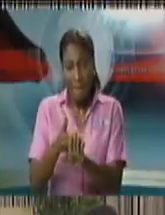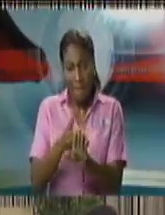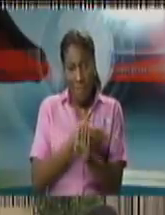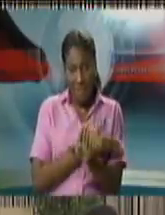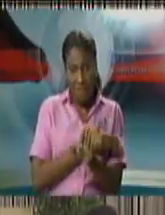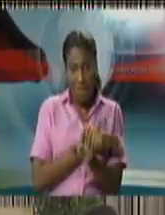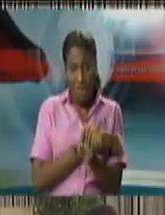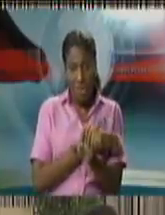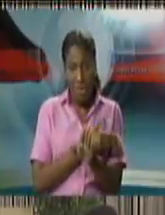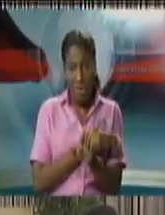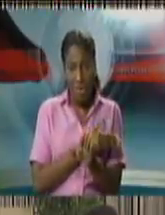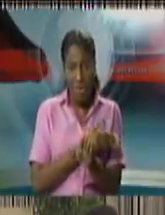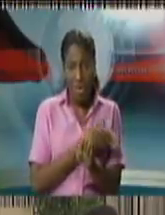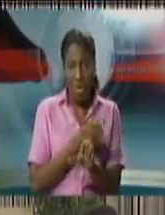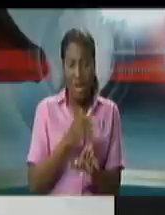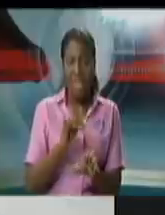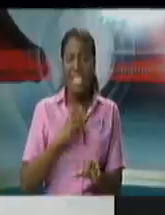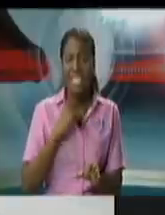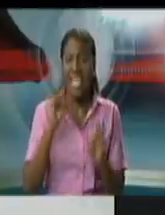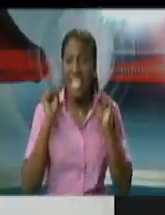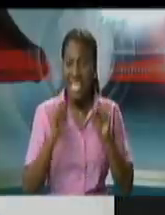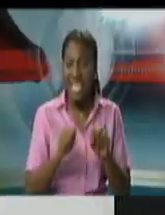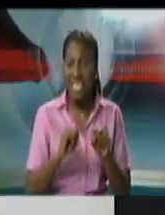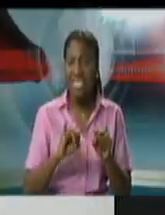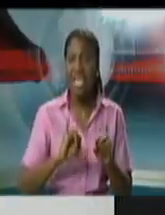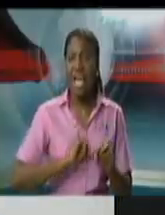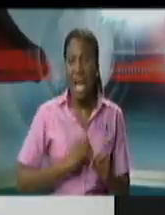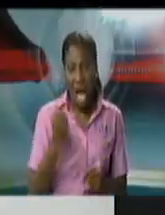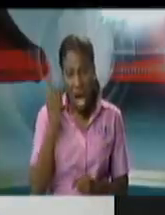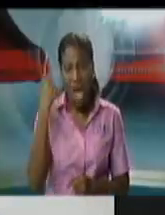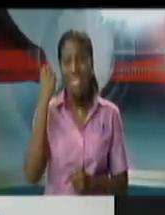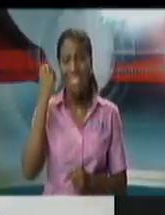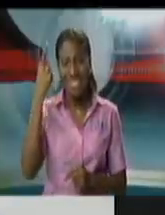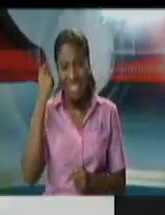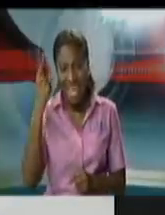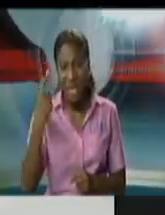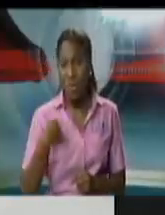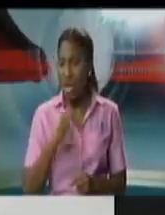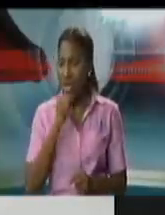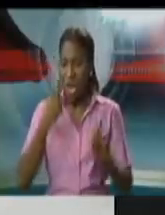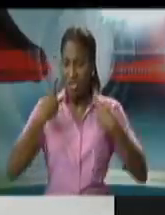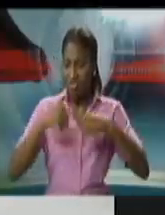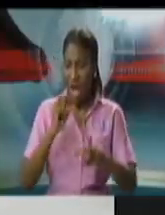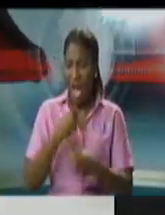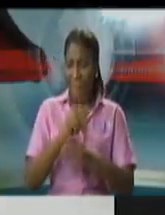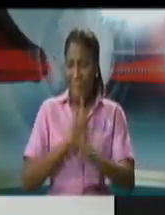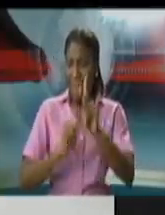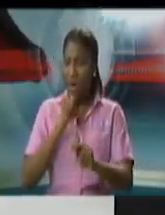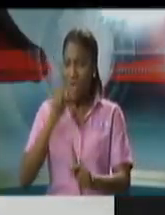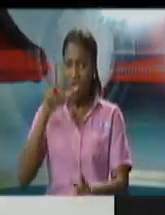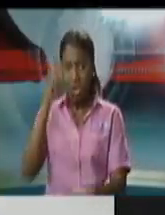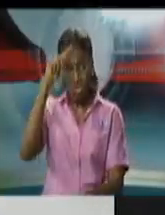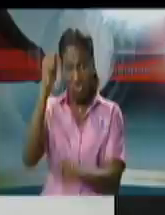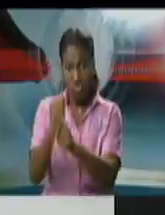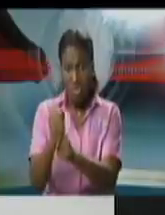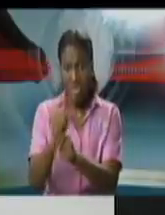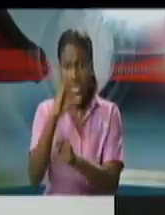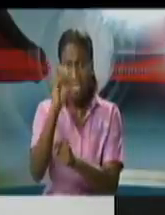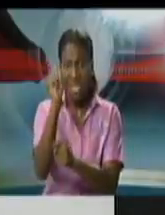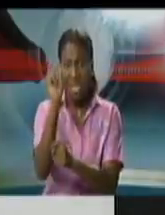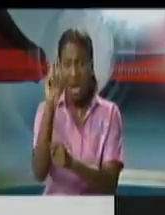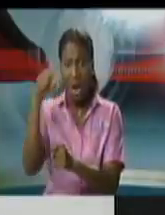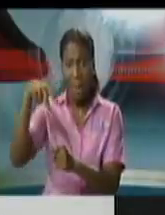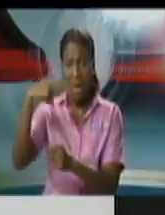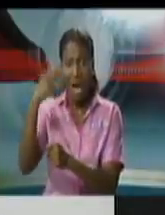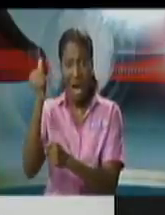a question about i understand and mr ama made it very clear yesterday it's not an indictment on kafa i'm asking now that in the sworn affidavits from the